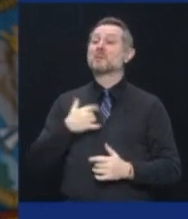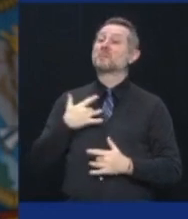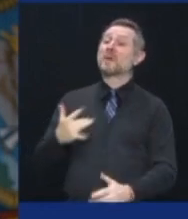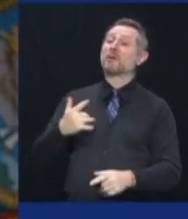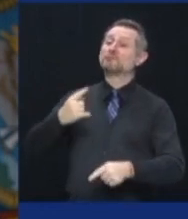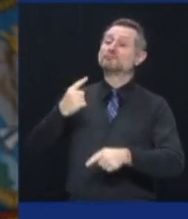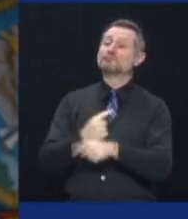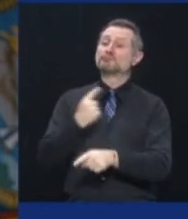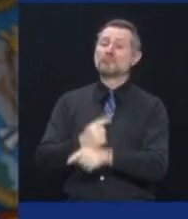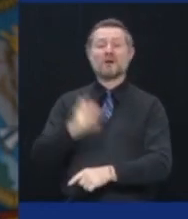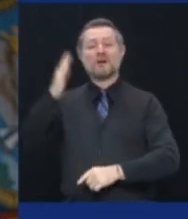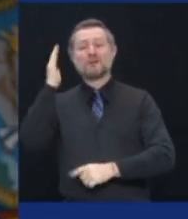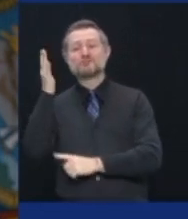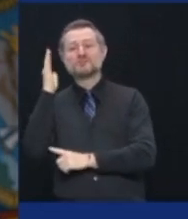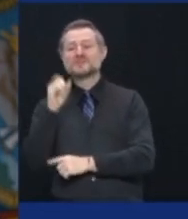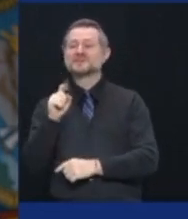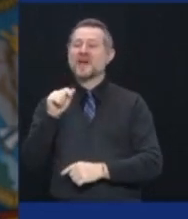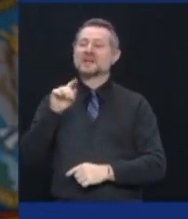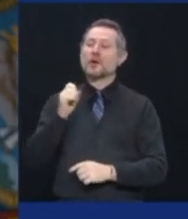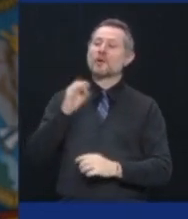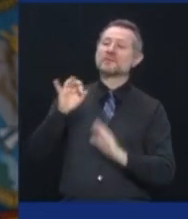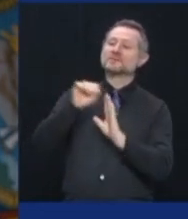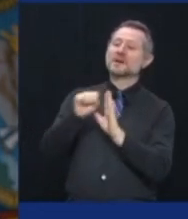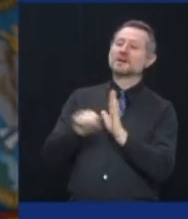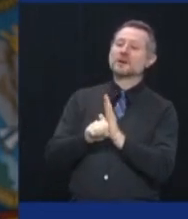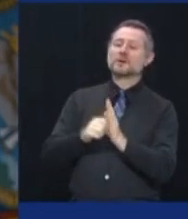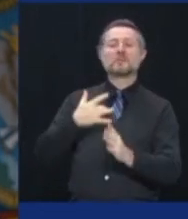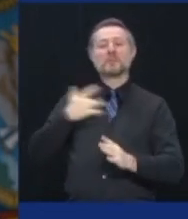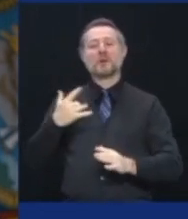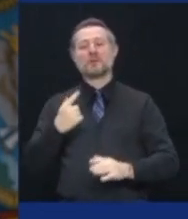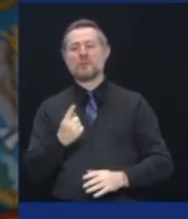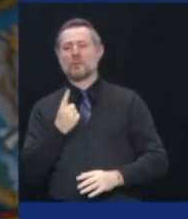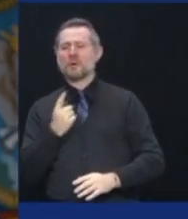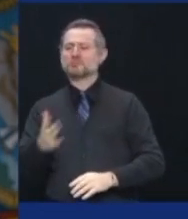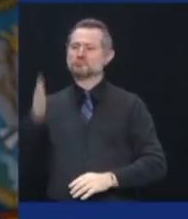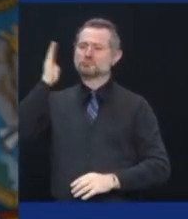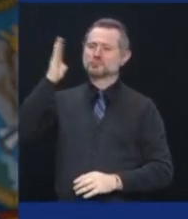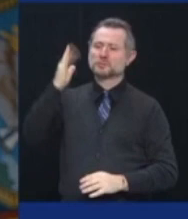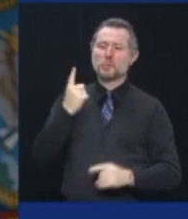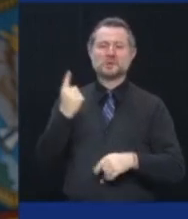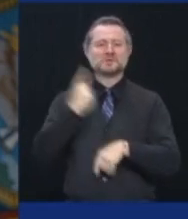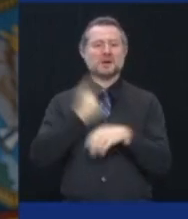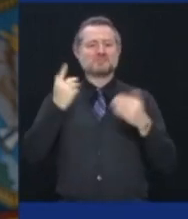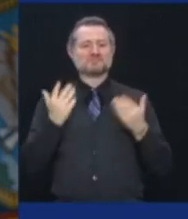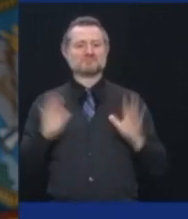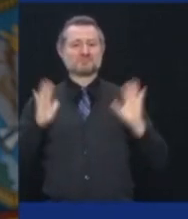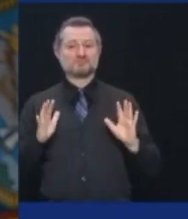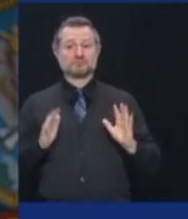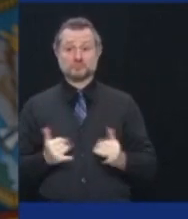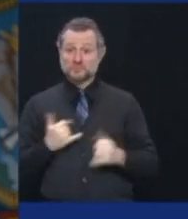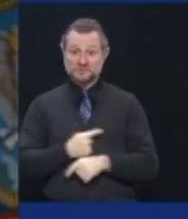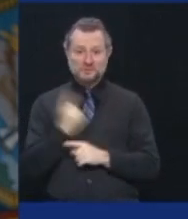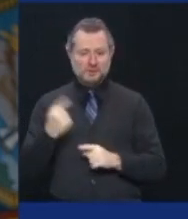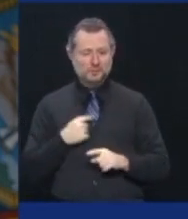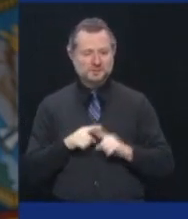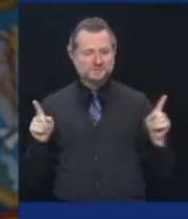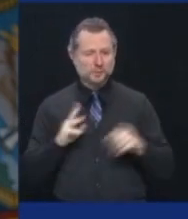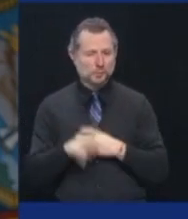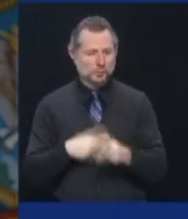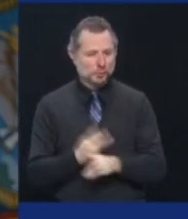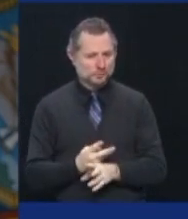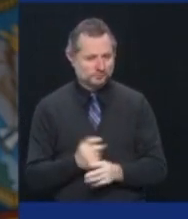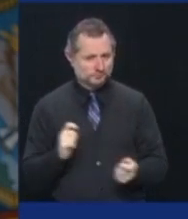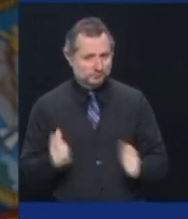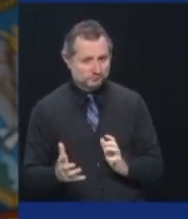state of the state address is issued on one day in one presentation, but these are no ordinary times, and